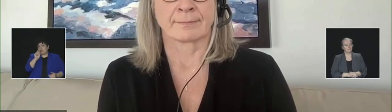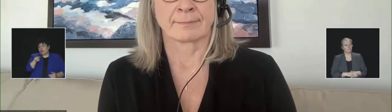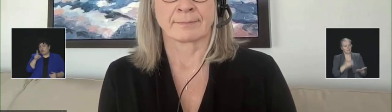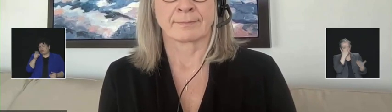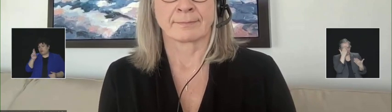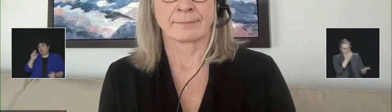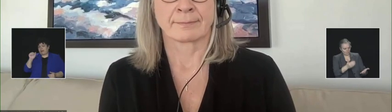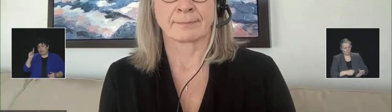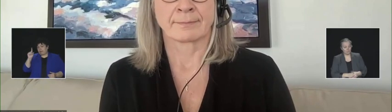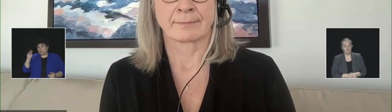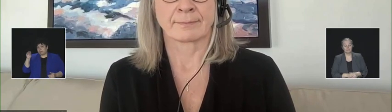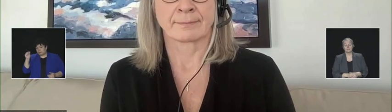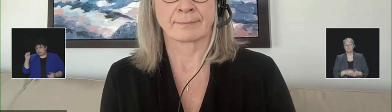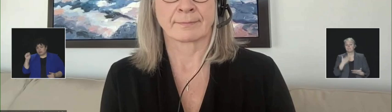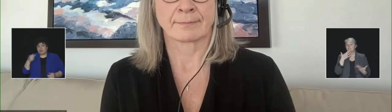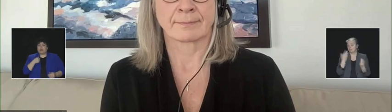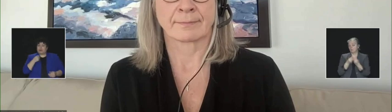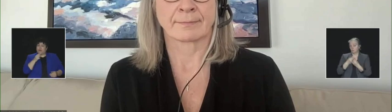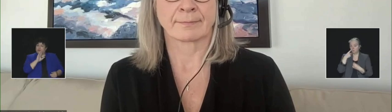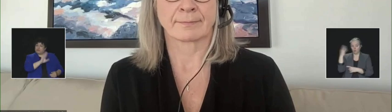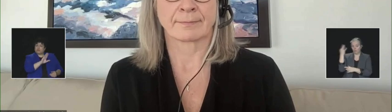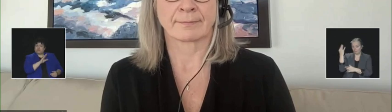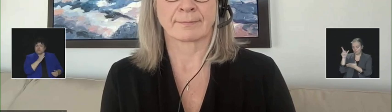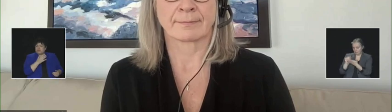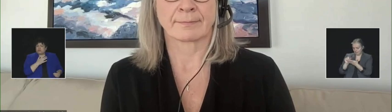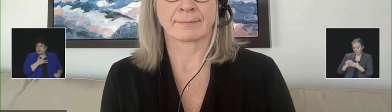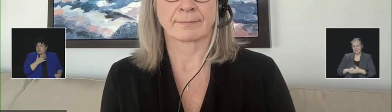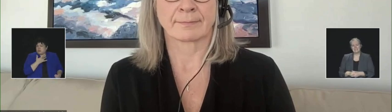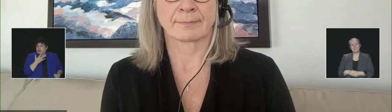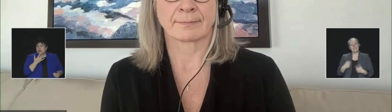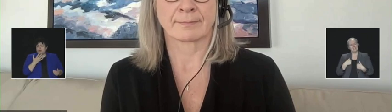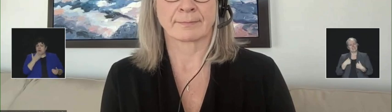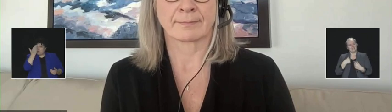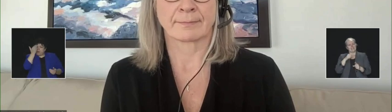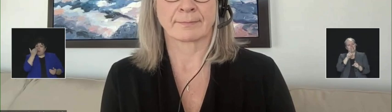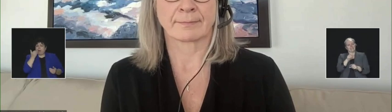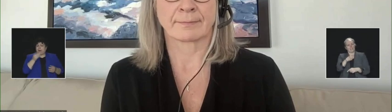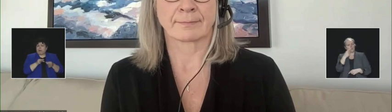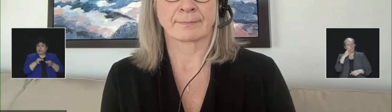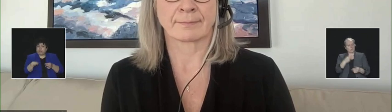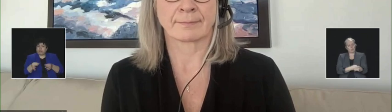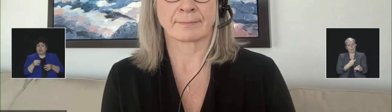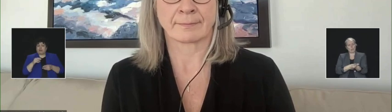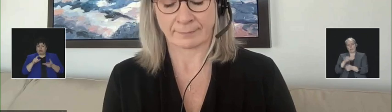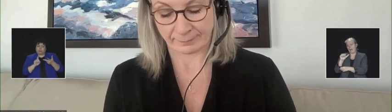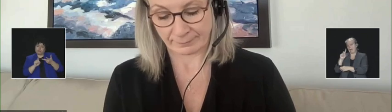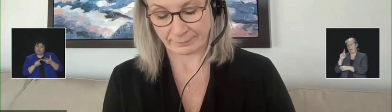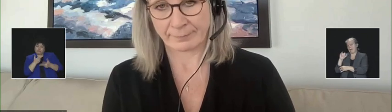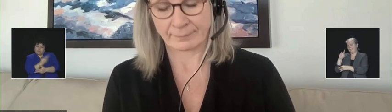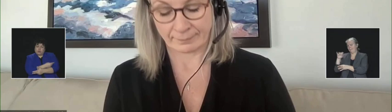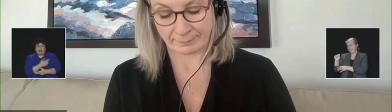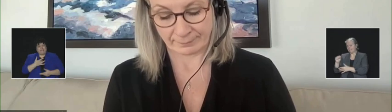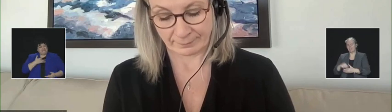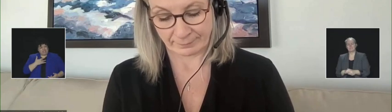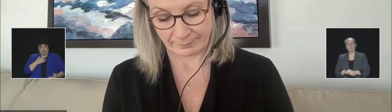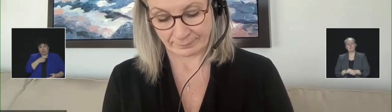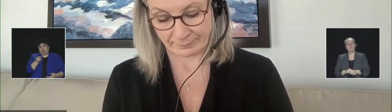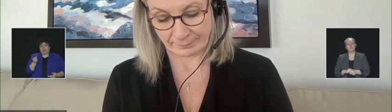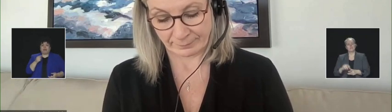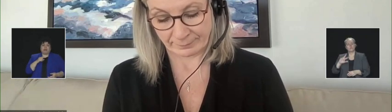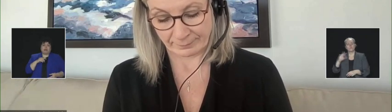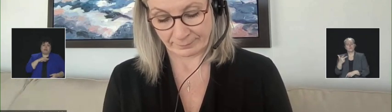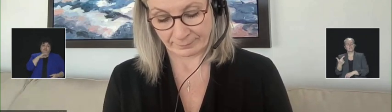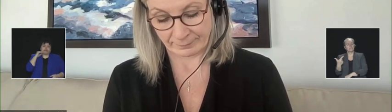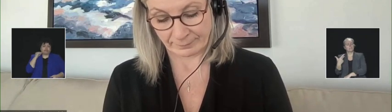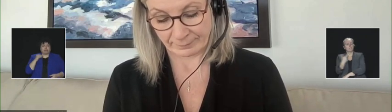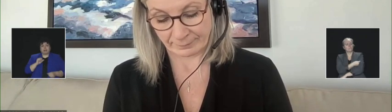Adams. What do you think is driving the leg in booster shots? Is this just pandemic fatigue or perceived lesser